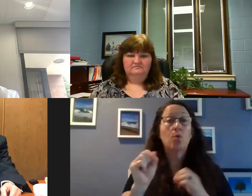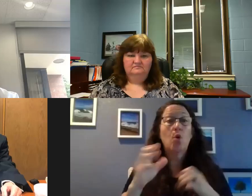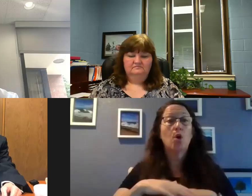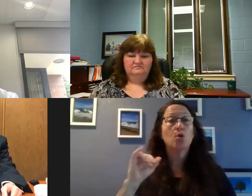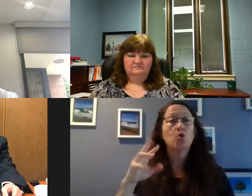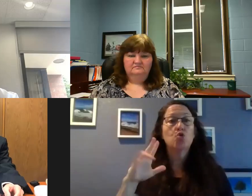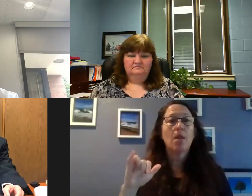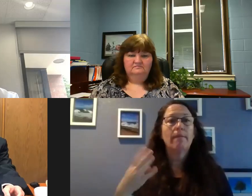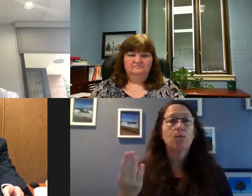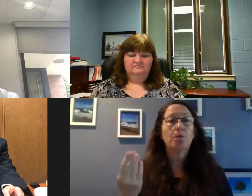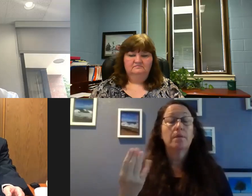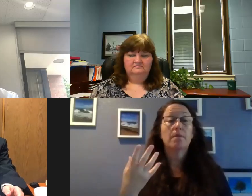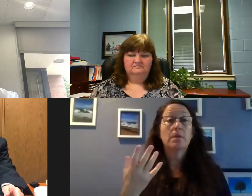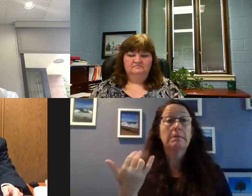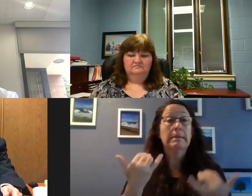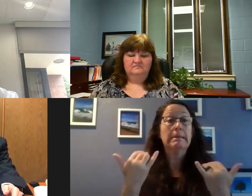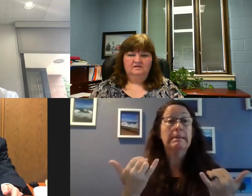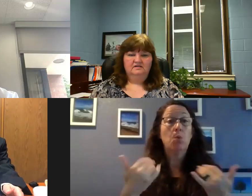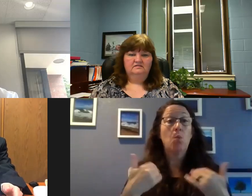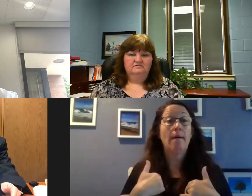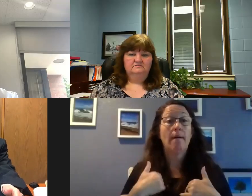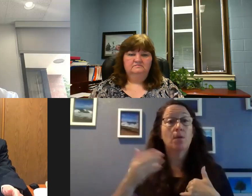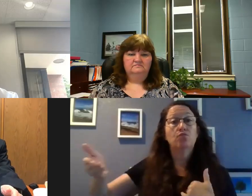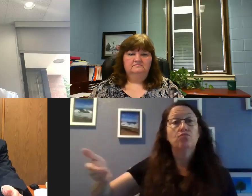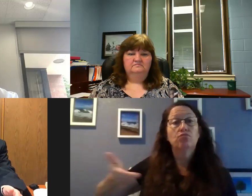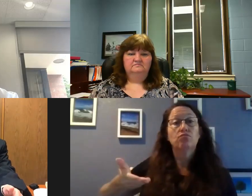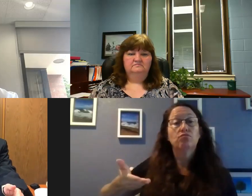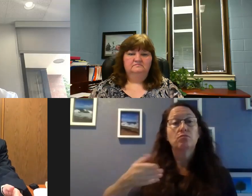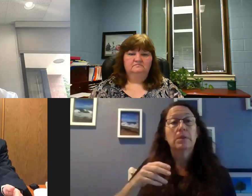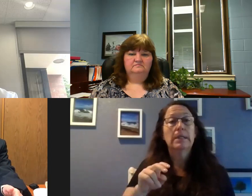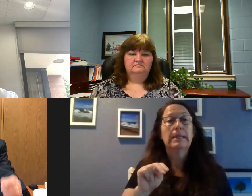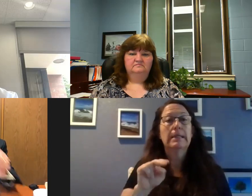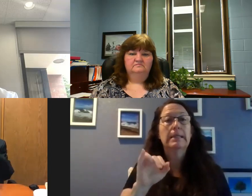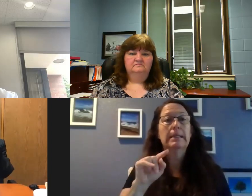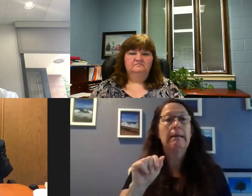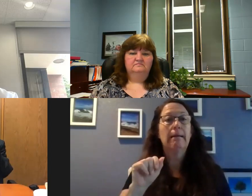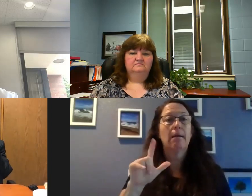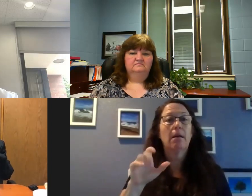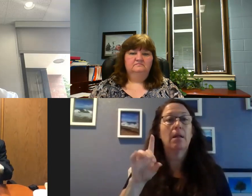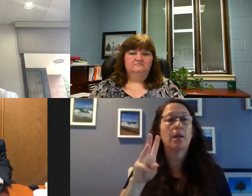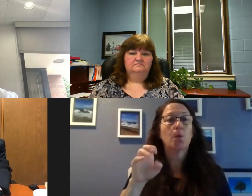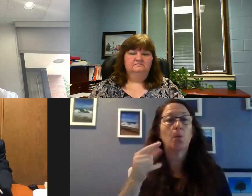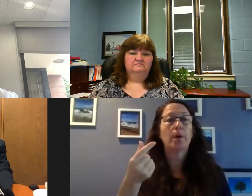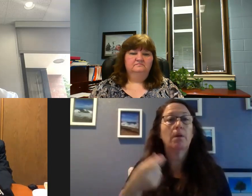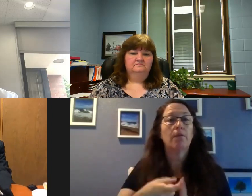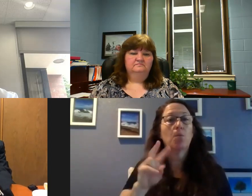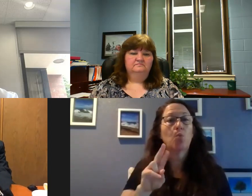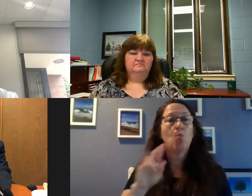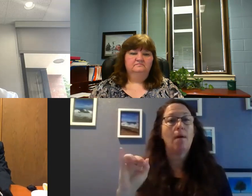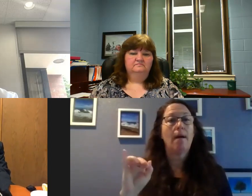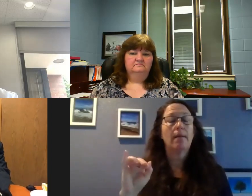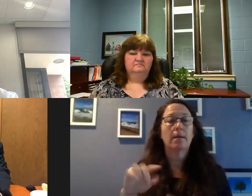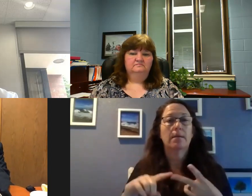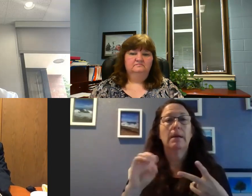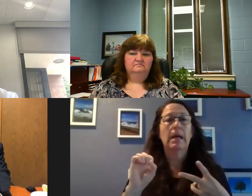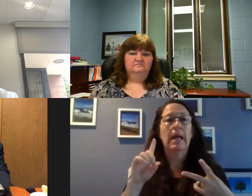July 14th. Today we have with us Nita Ludwig of the Rock Island County Health Department, Ed Rivers of the Scott